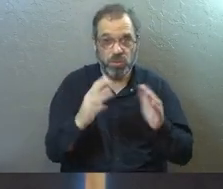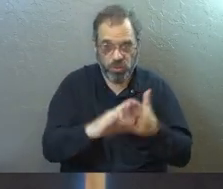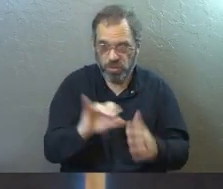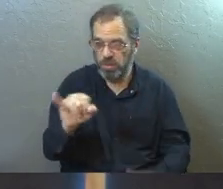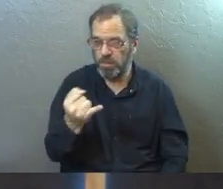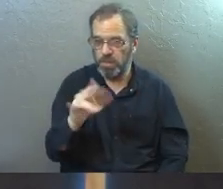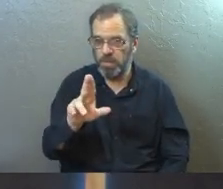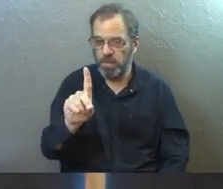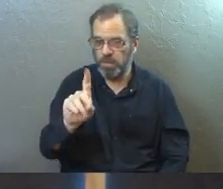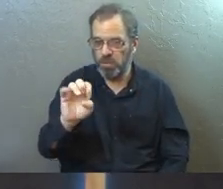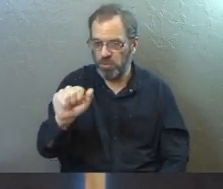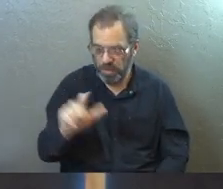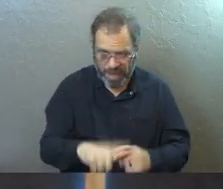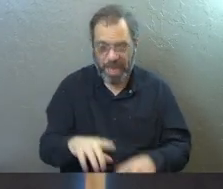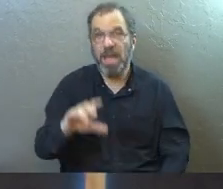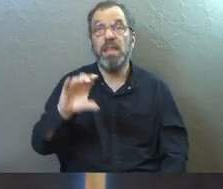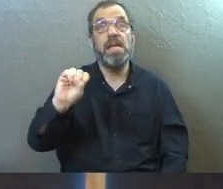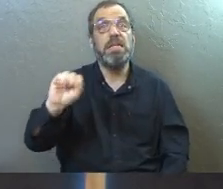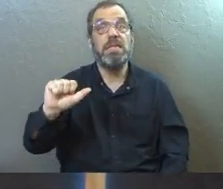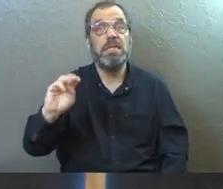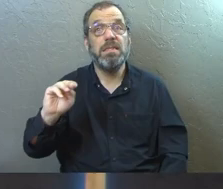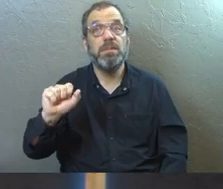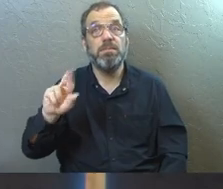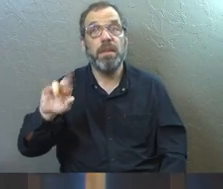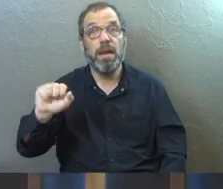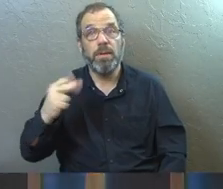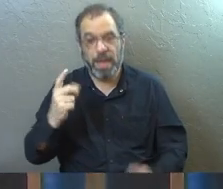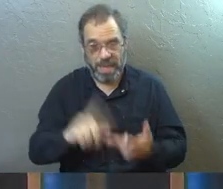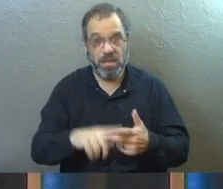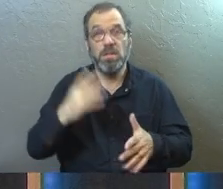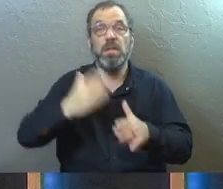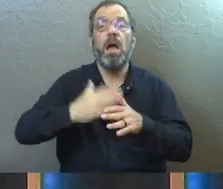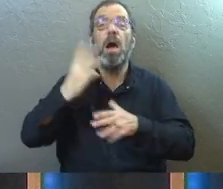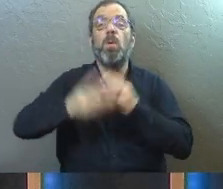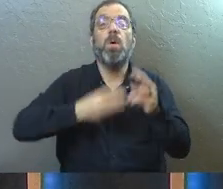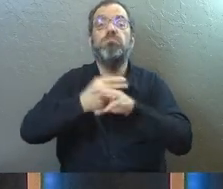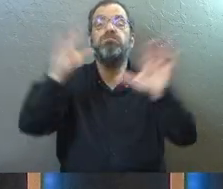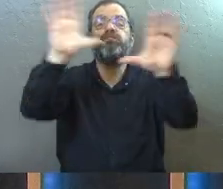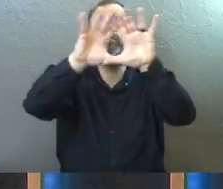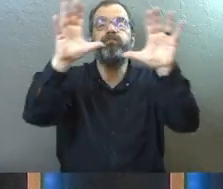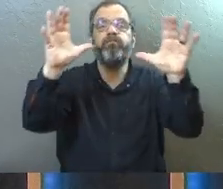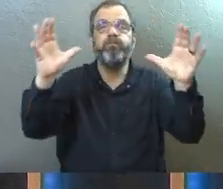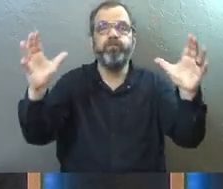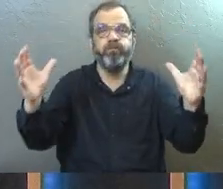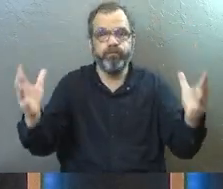in Judea. And then you're going to take it to Samaria and to the very ends of the earth.